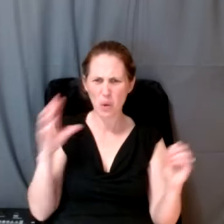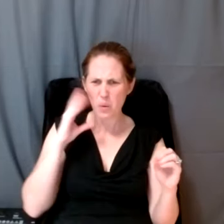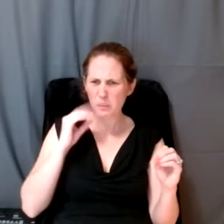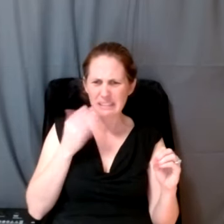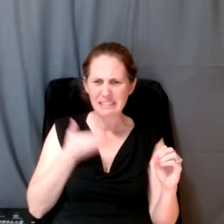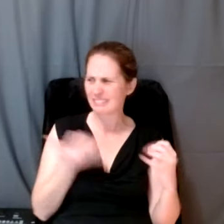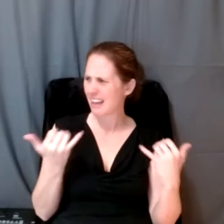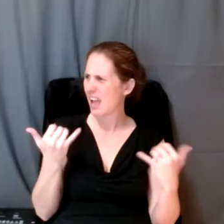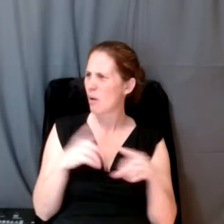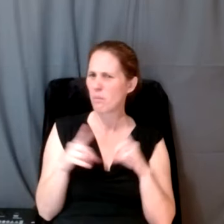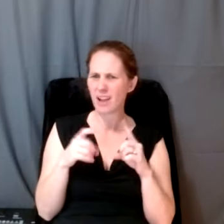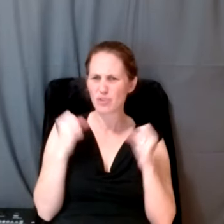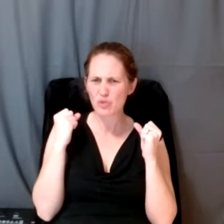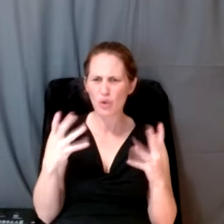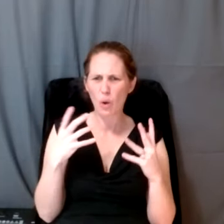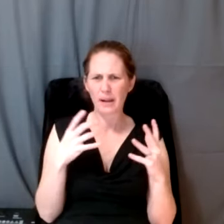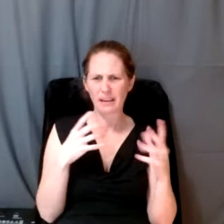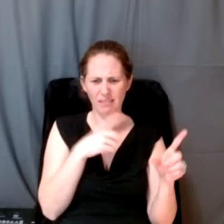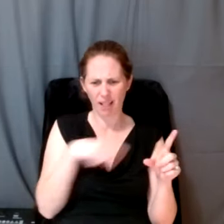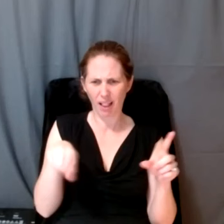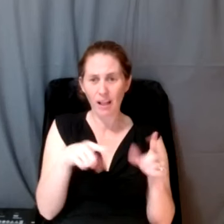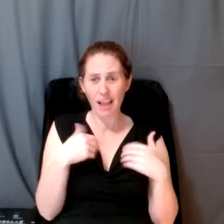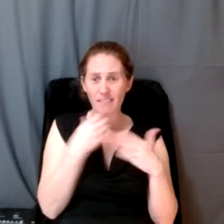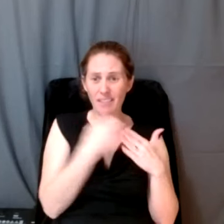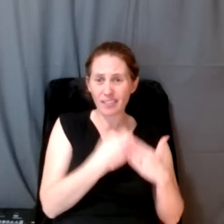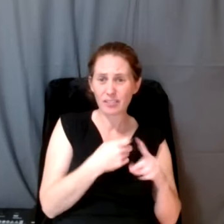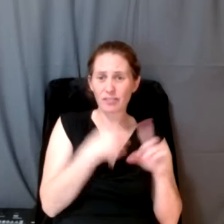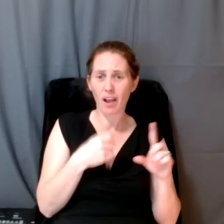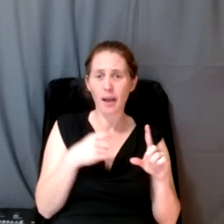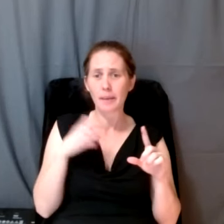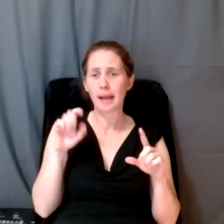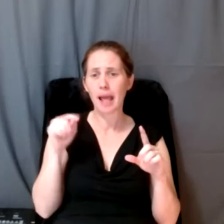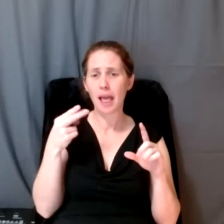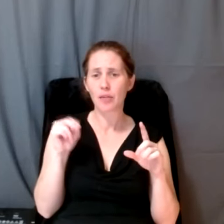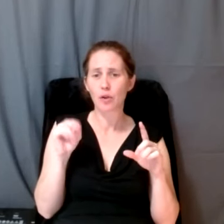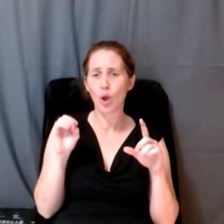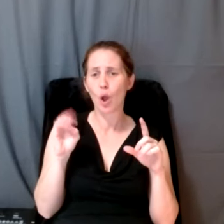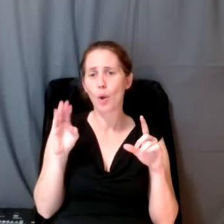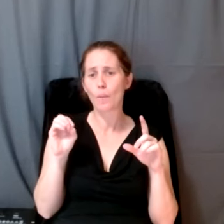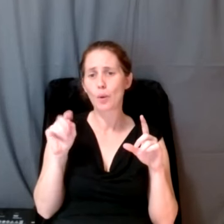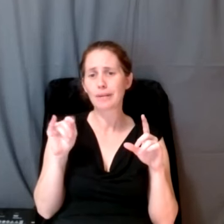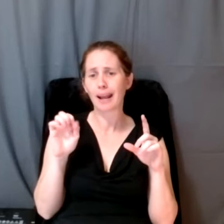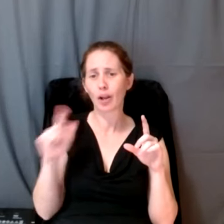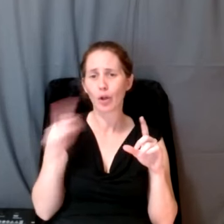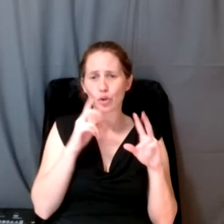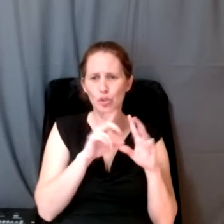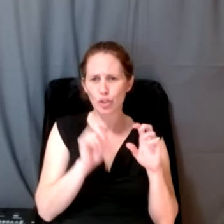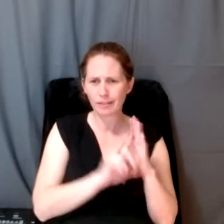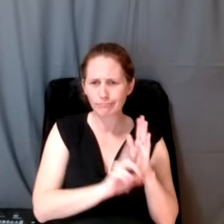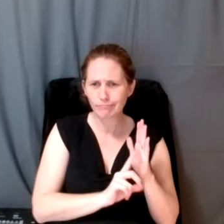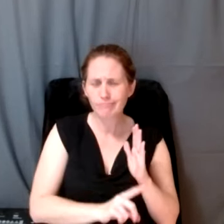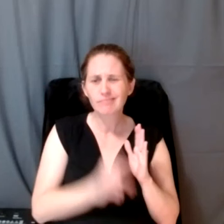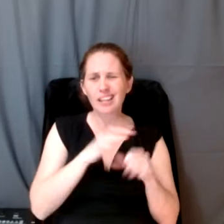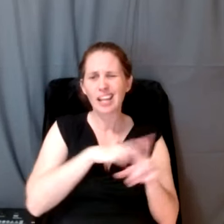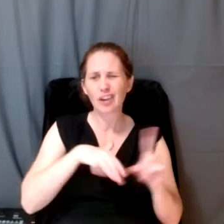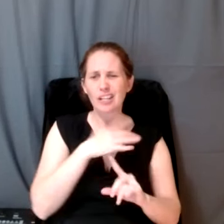today and yet all the other evidence that we have from doing kind of ethnobotanical surveys of that property is that the area is what we might refer